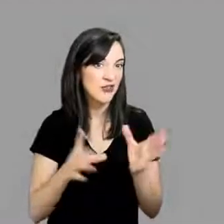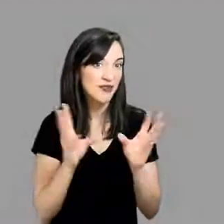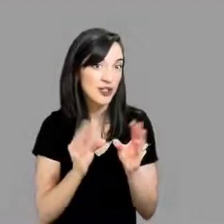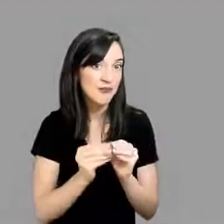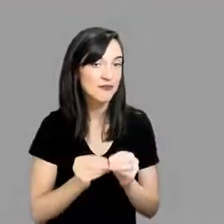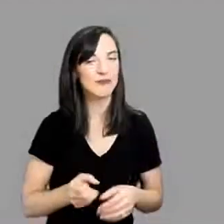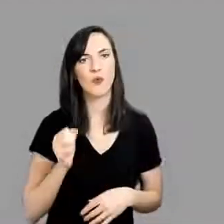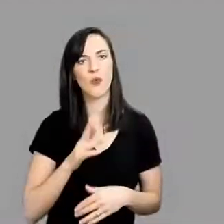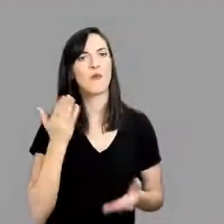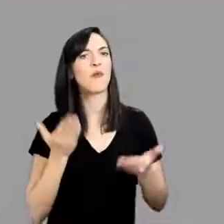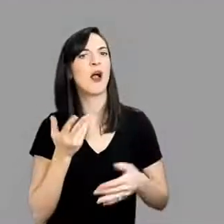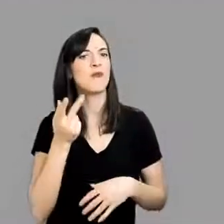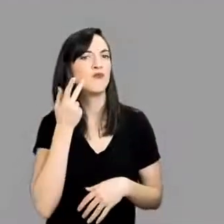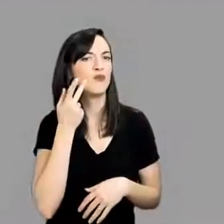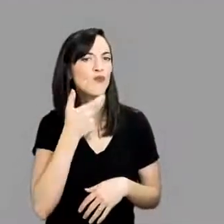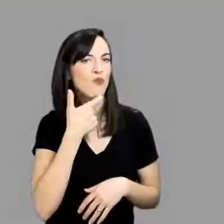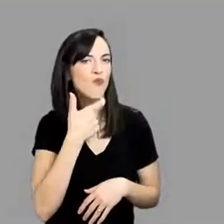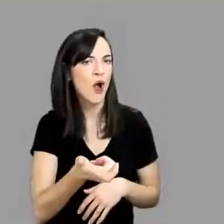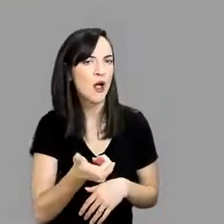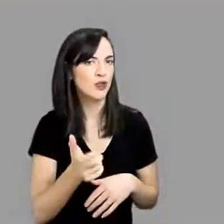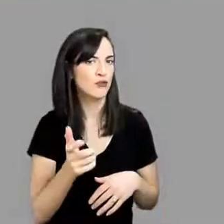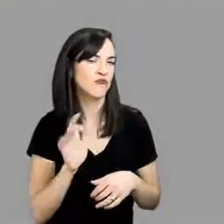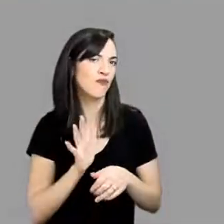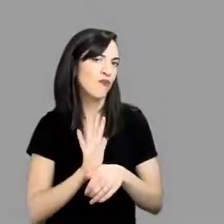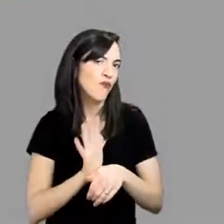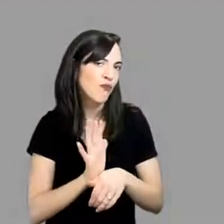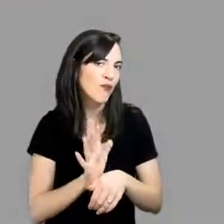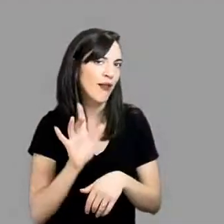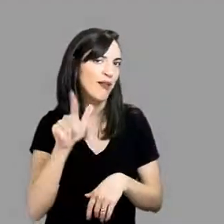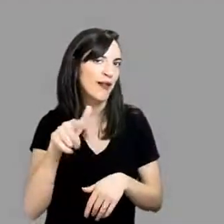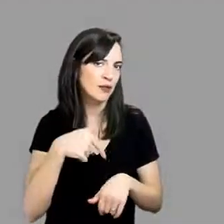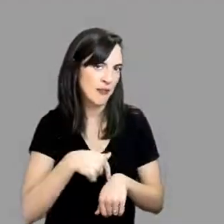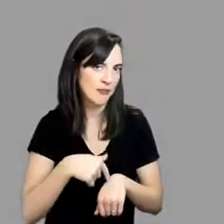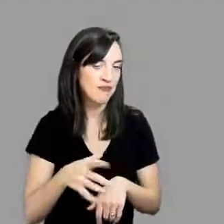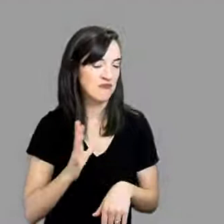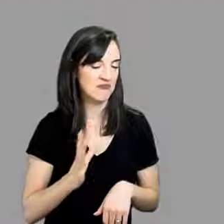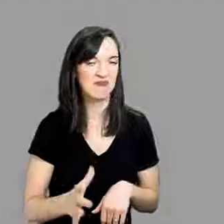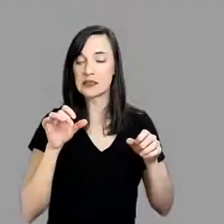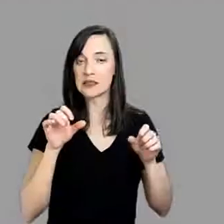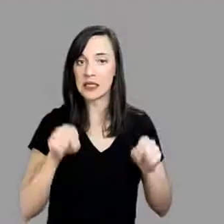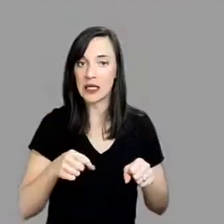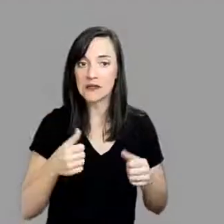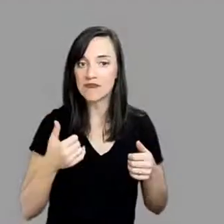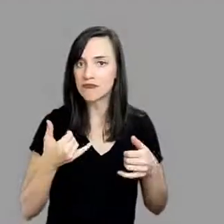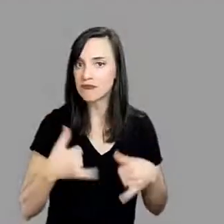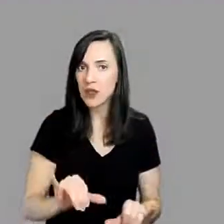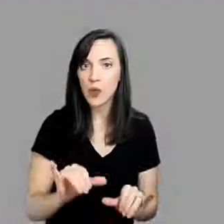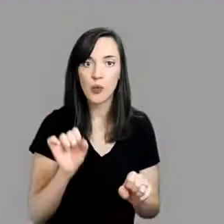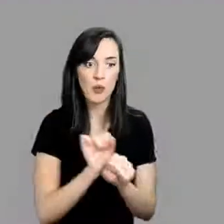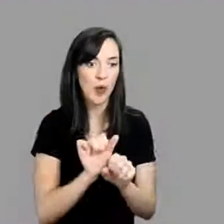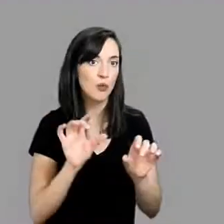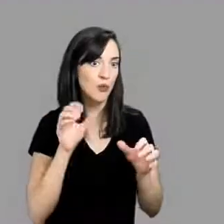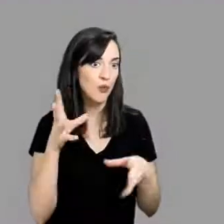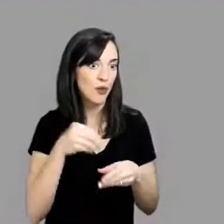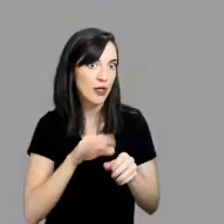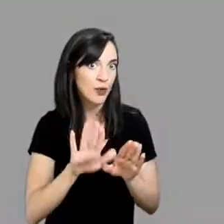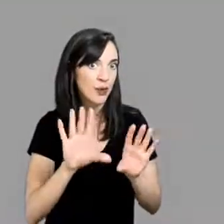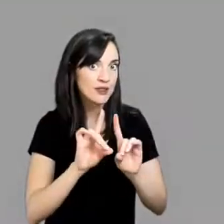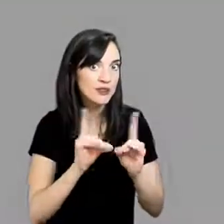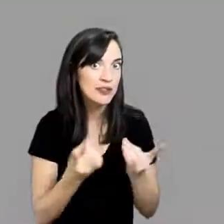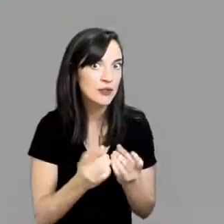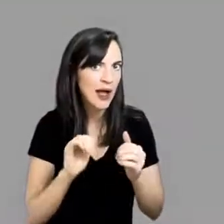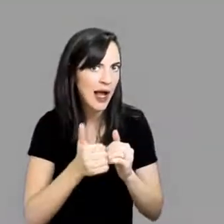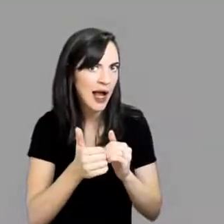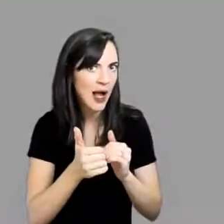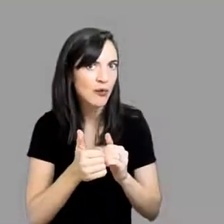Can't make it to the discussion session? Or perhaps you're watching a recording of this at a later time? An idea to still work within your district is to visit the